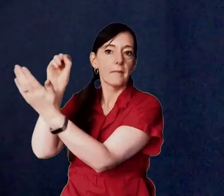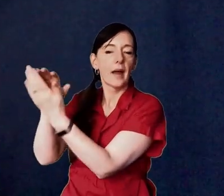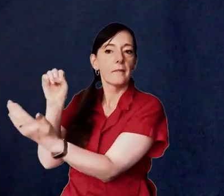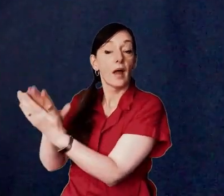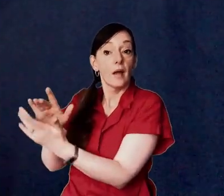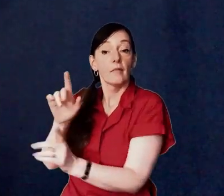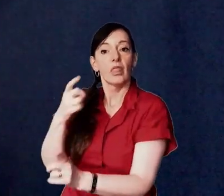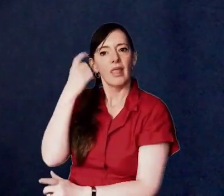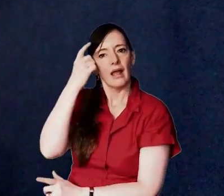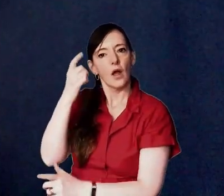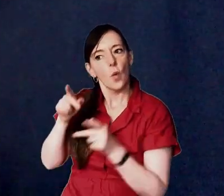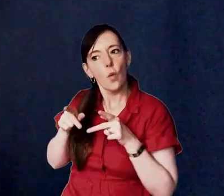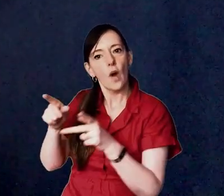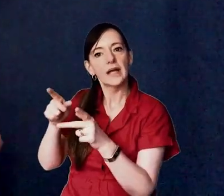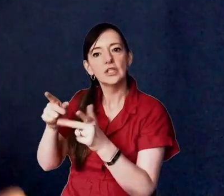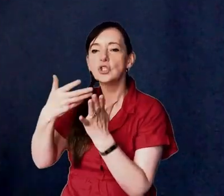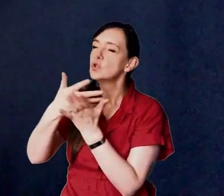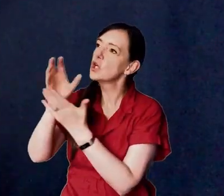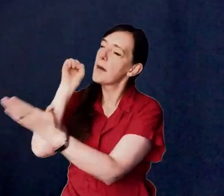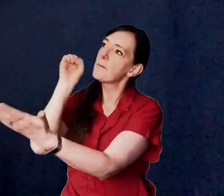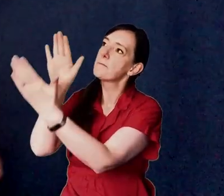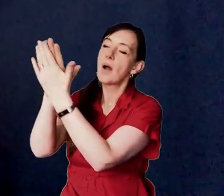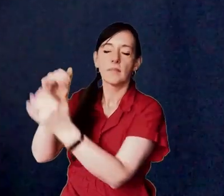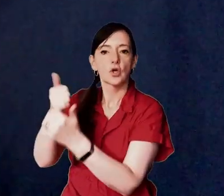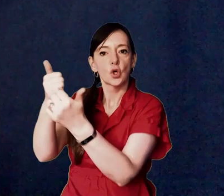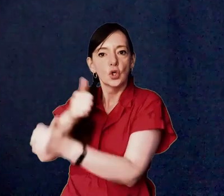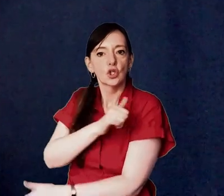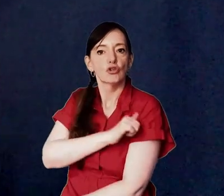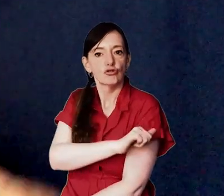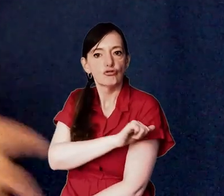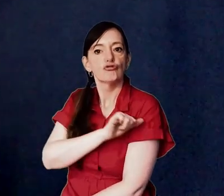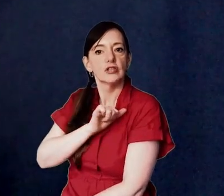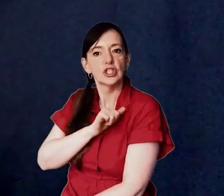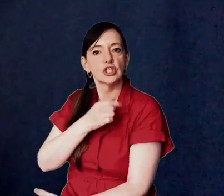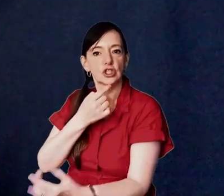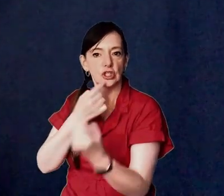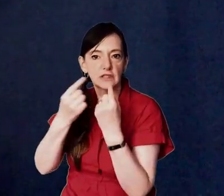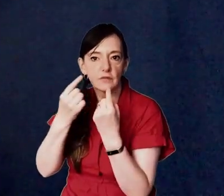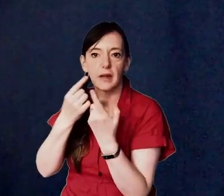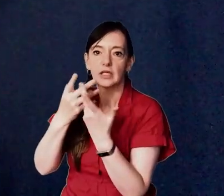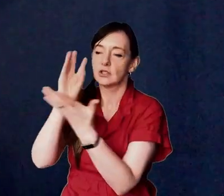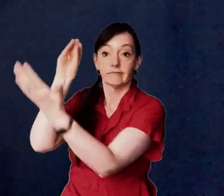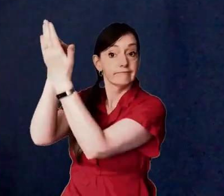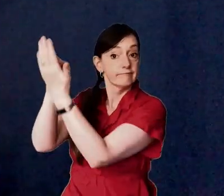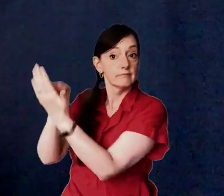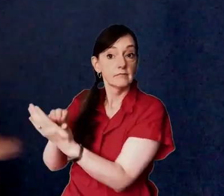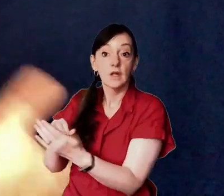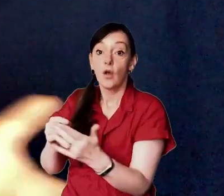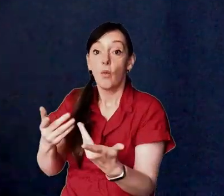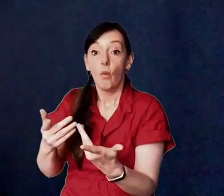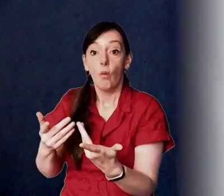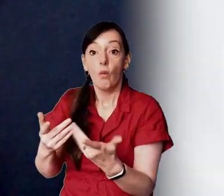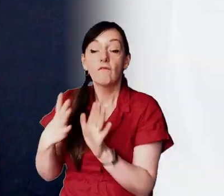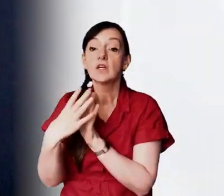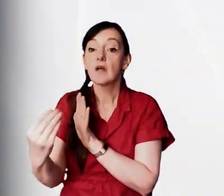to share really good christian content that makes people think they might start a conversation right there in your social media feed for example